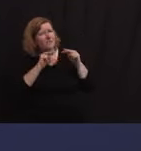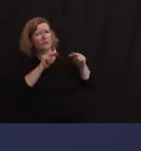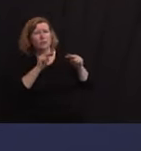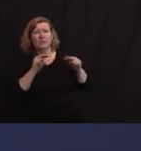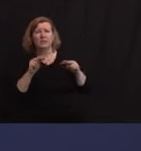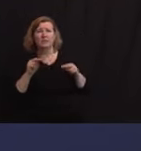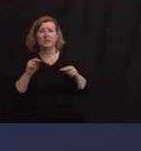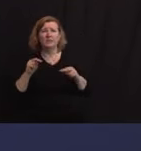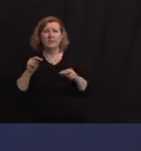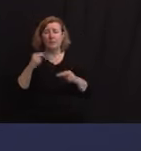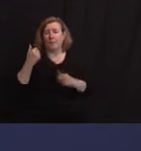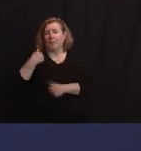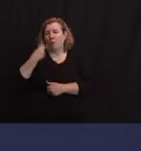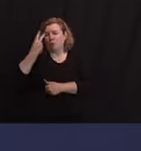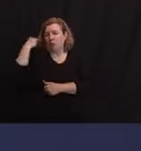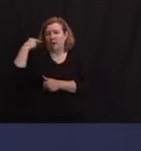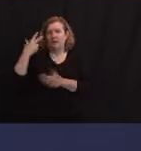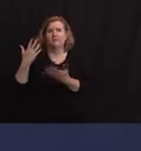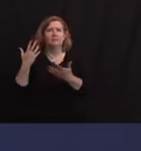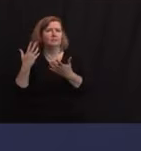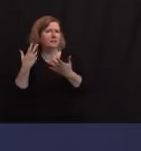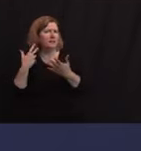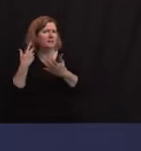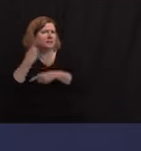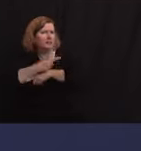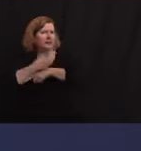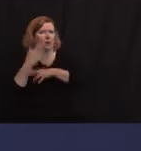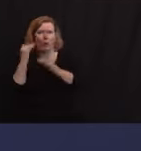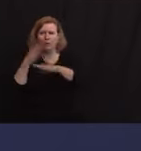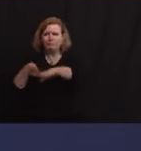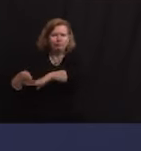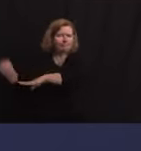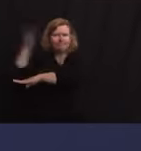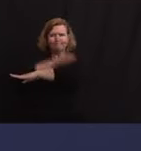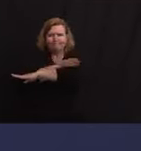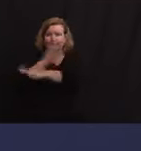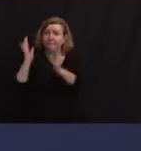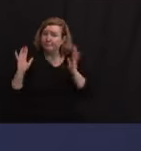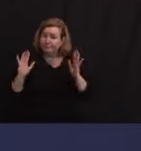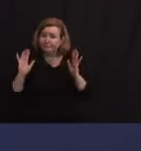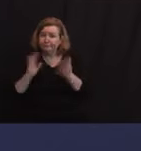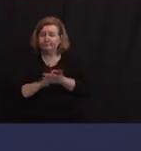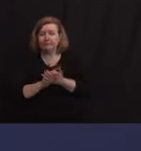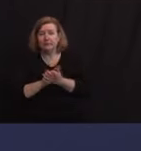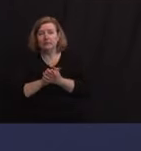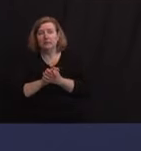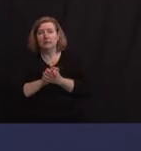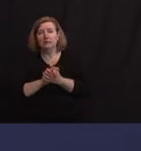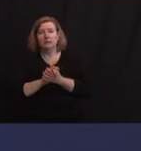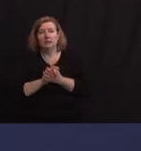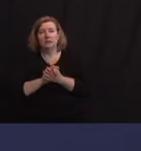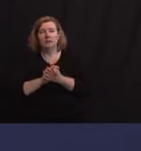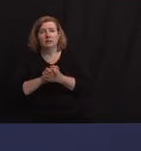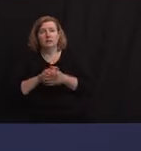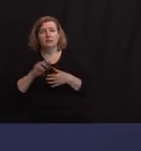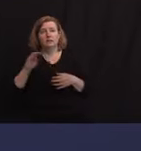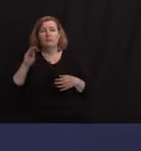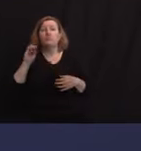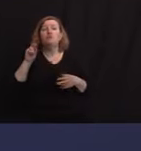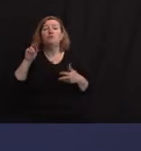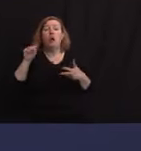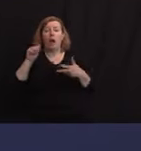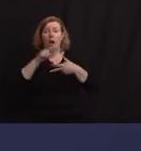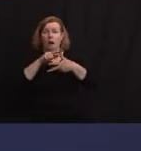dramatically different place. I don't have any sense that the supply of Moderna and Pfizer is going up